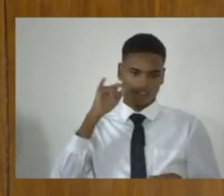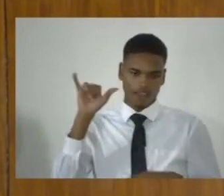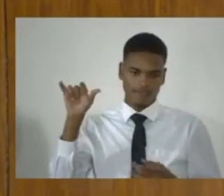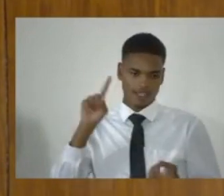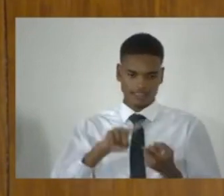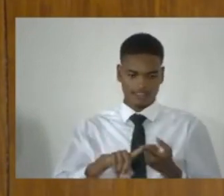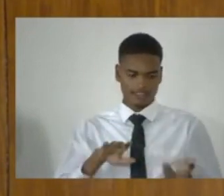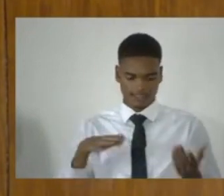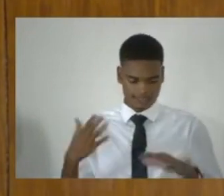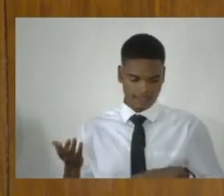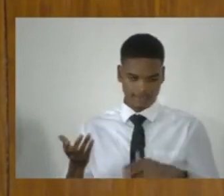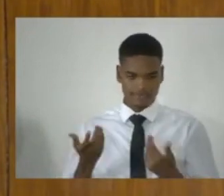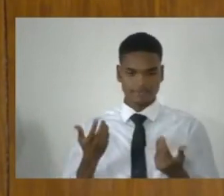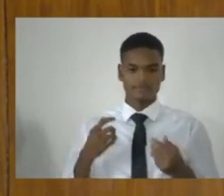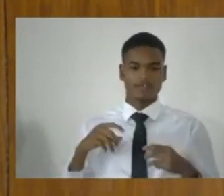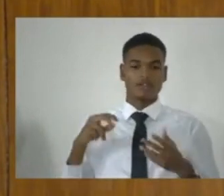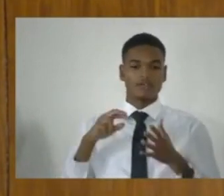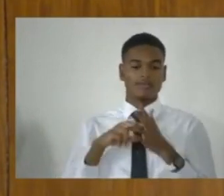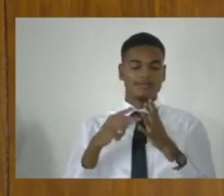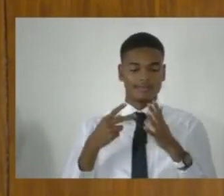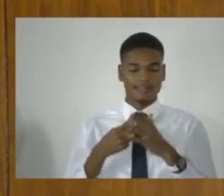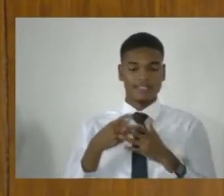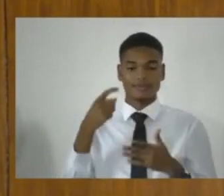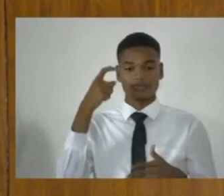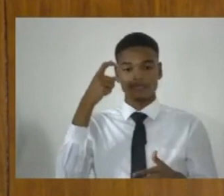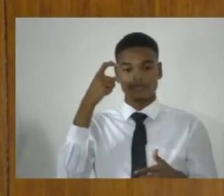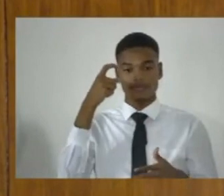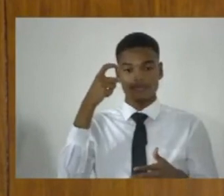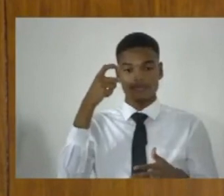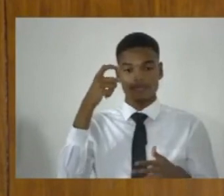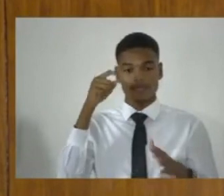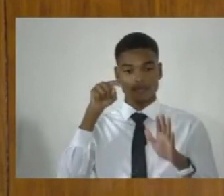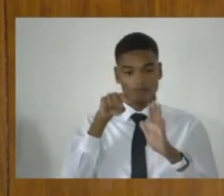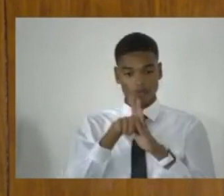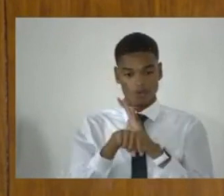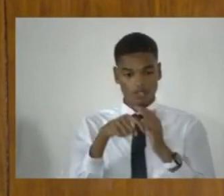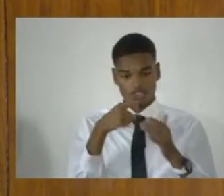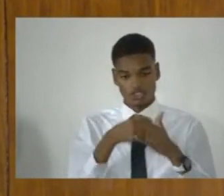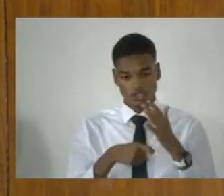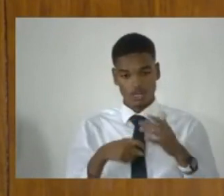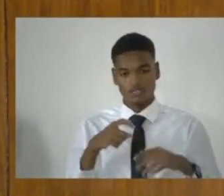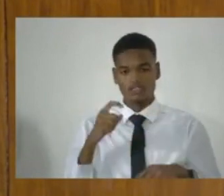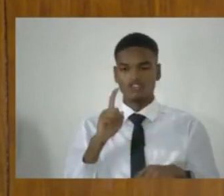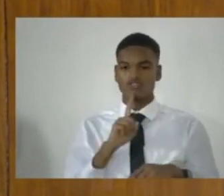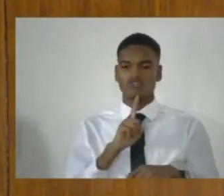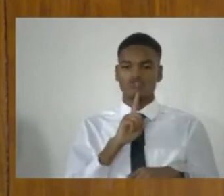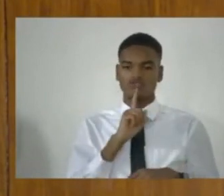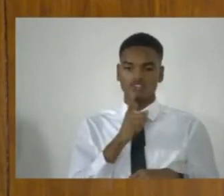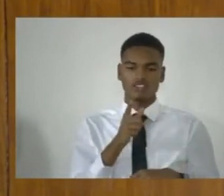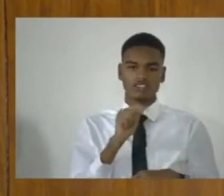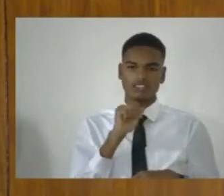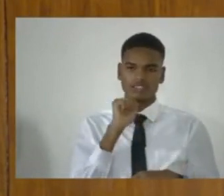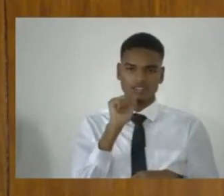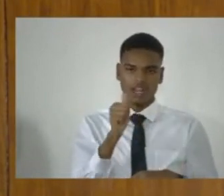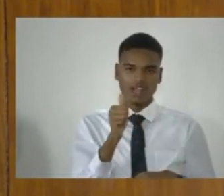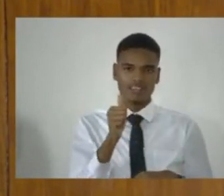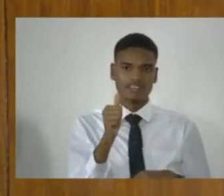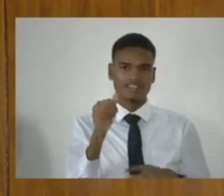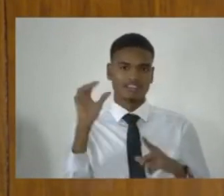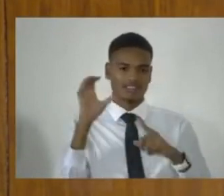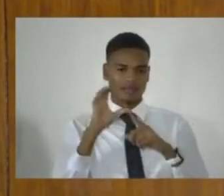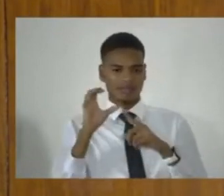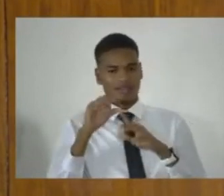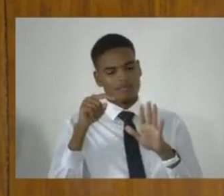Jamaica where murder is charged are not capital murder cases. They're again